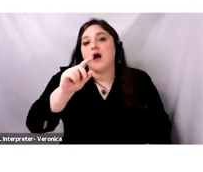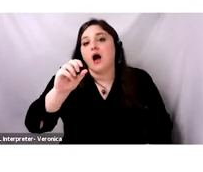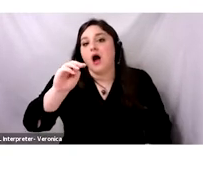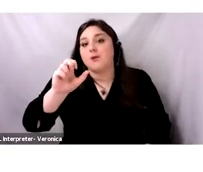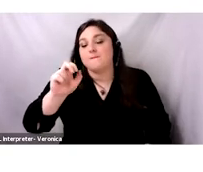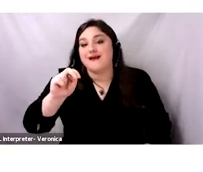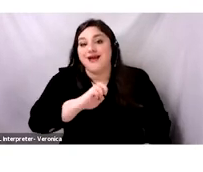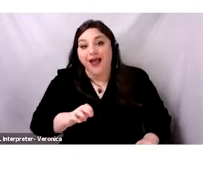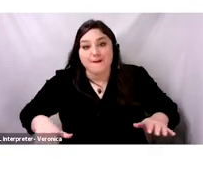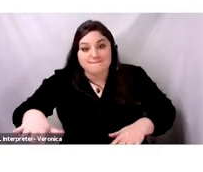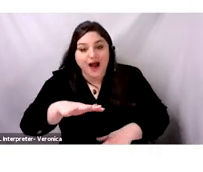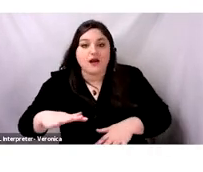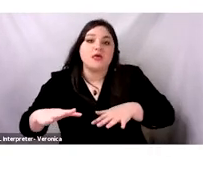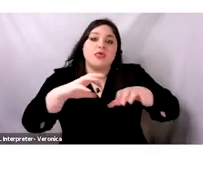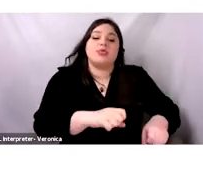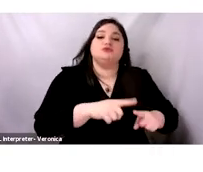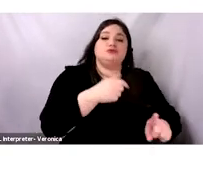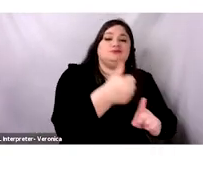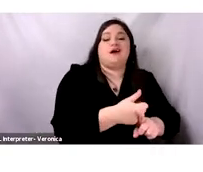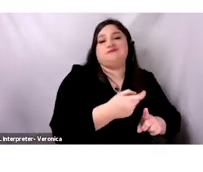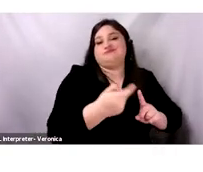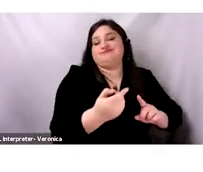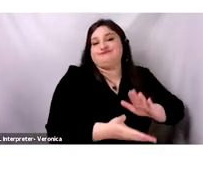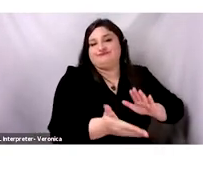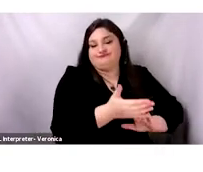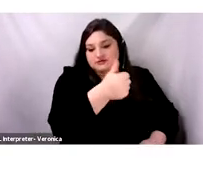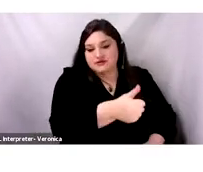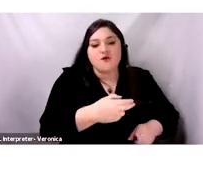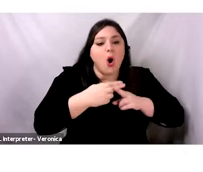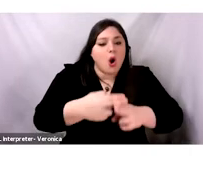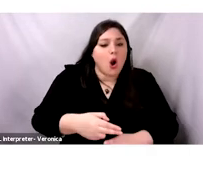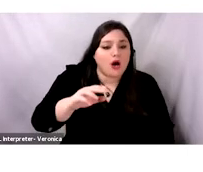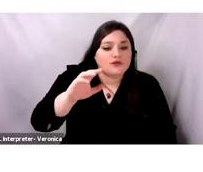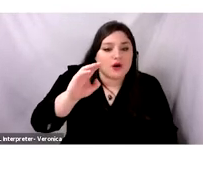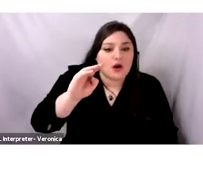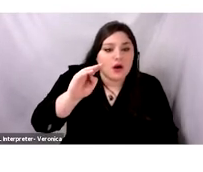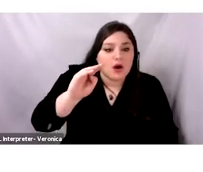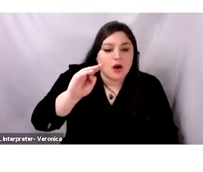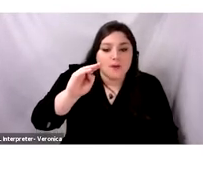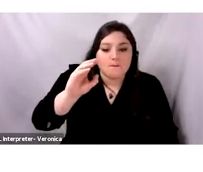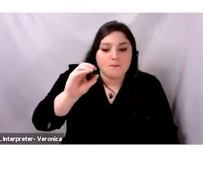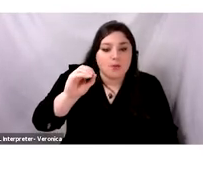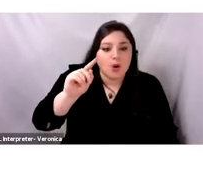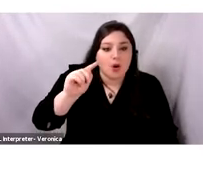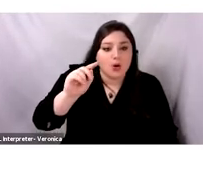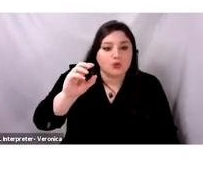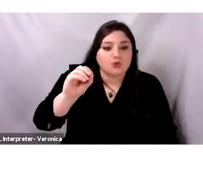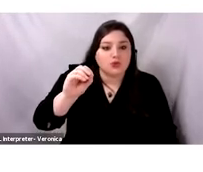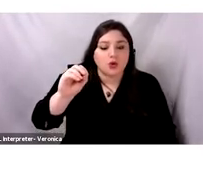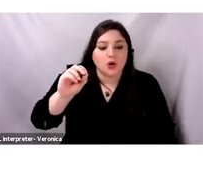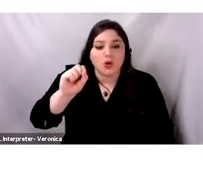autonomous province that we call Mutasarrifiyya. In Ottoman, it's a province. And